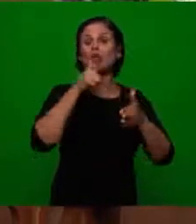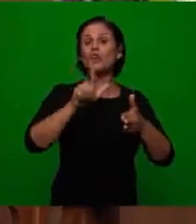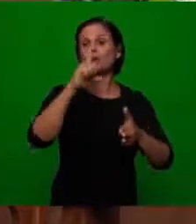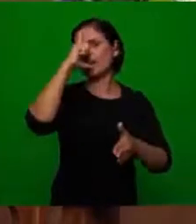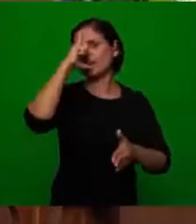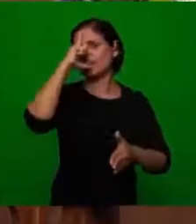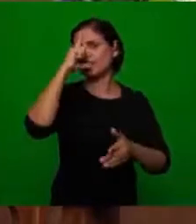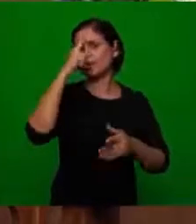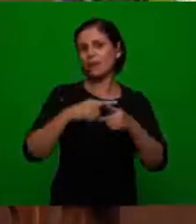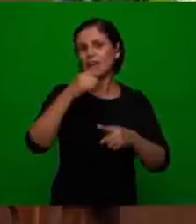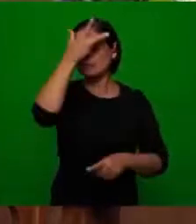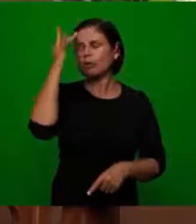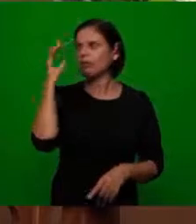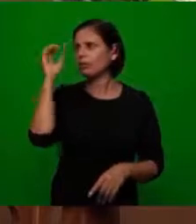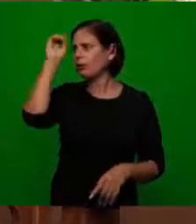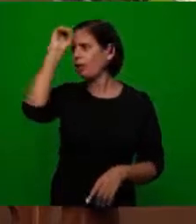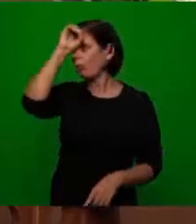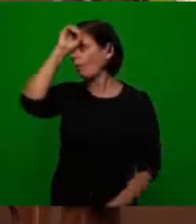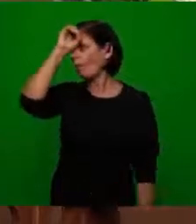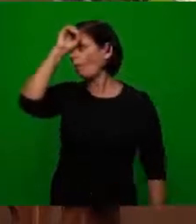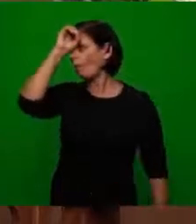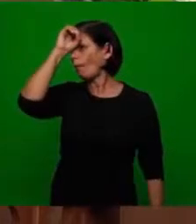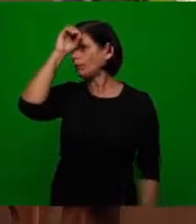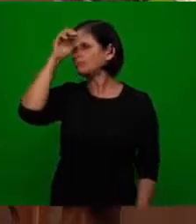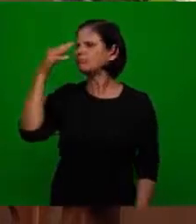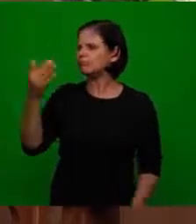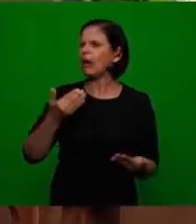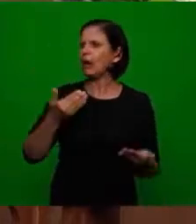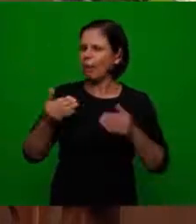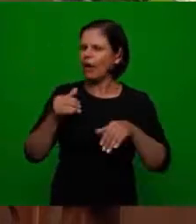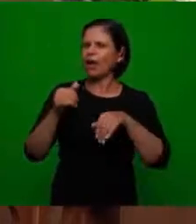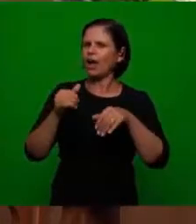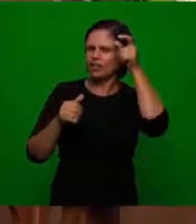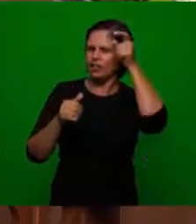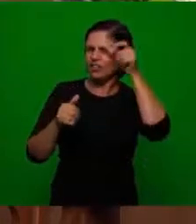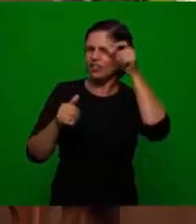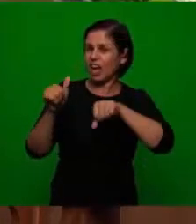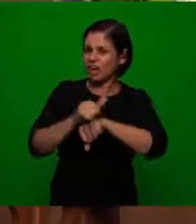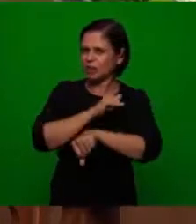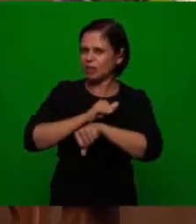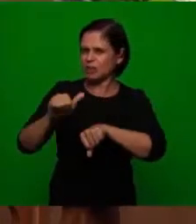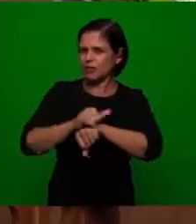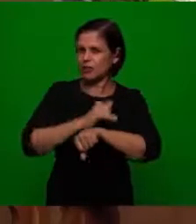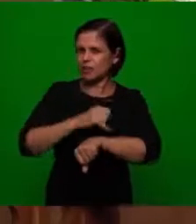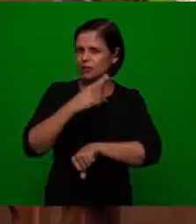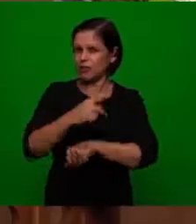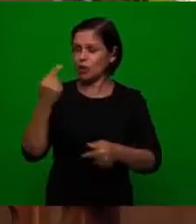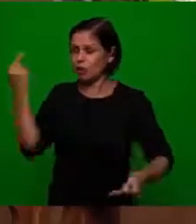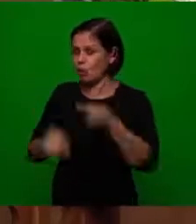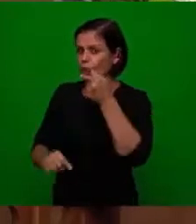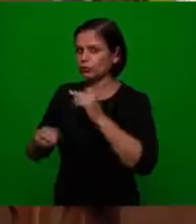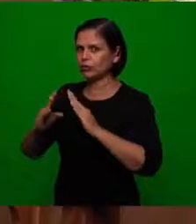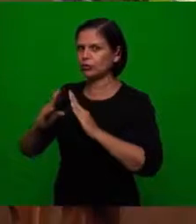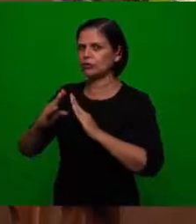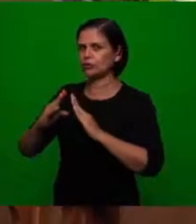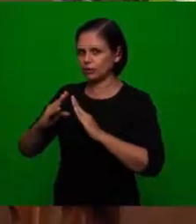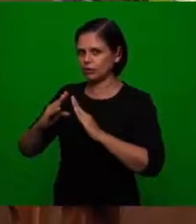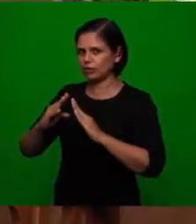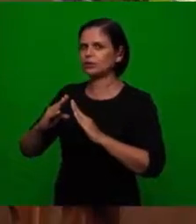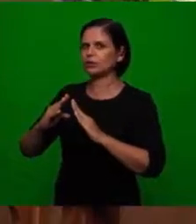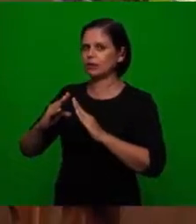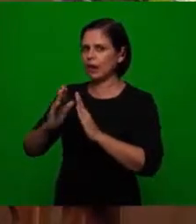anything so everything was right all right so that was the great attack against the church against the church